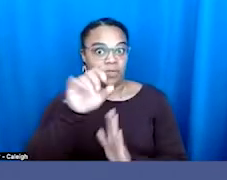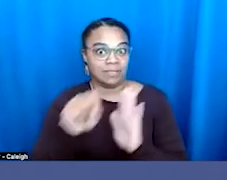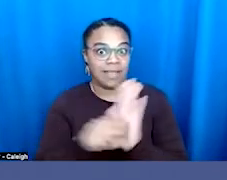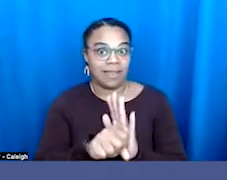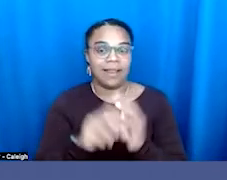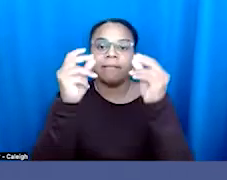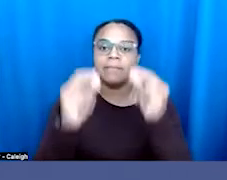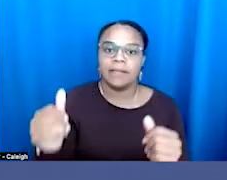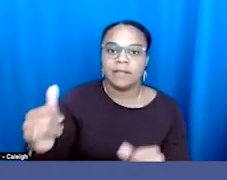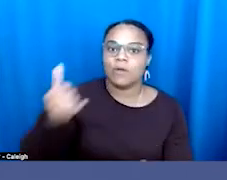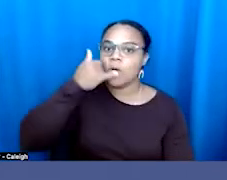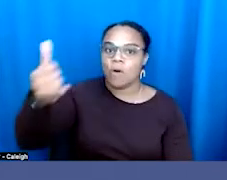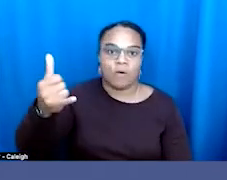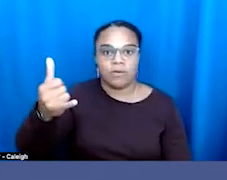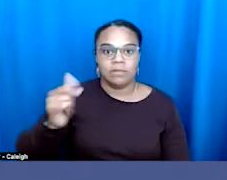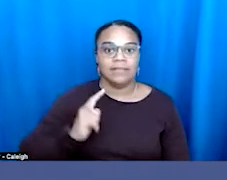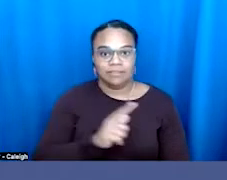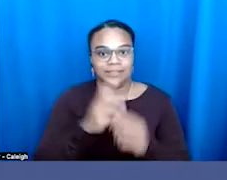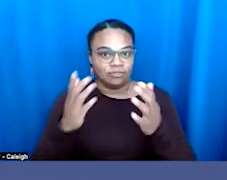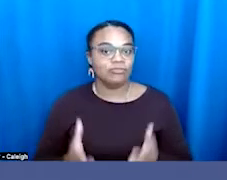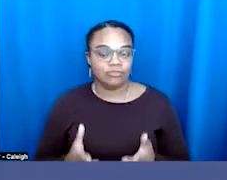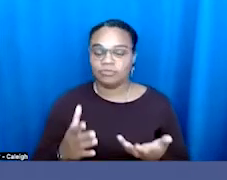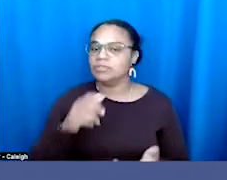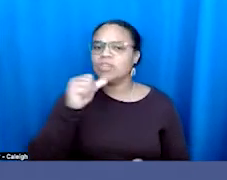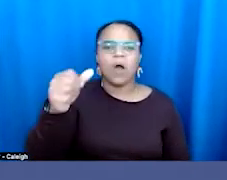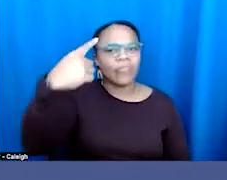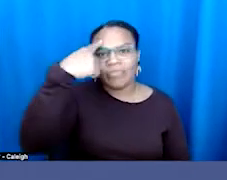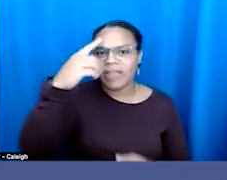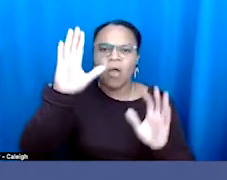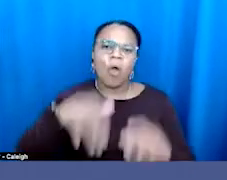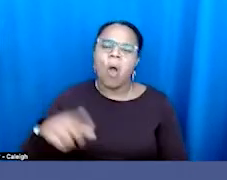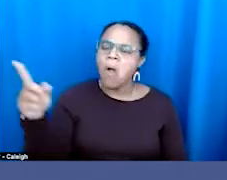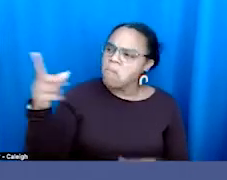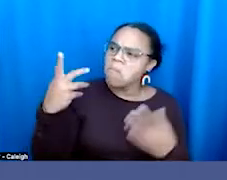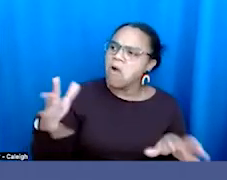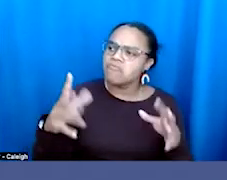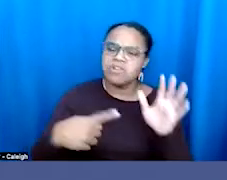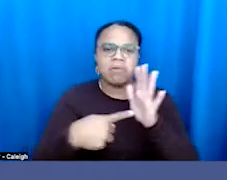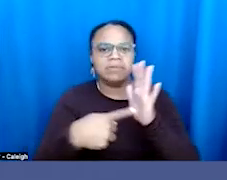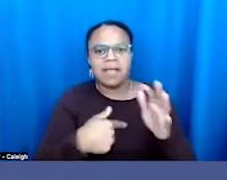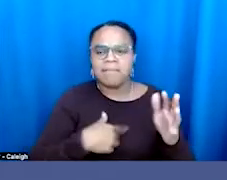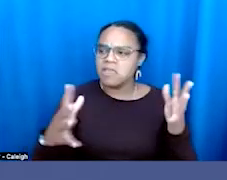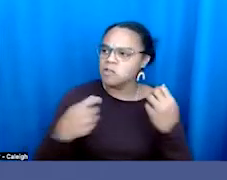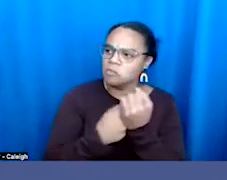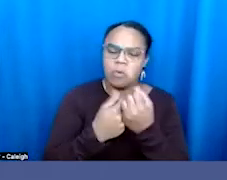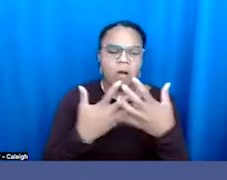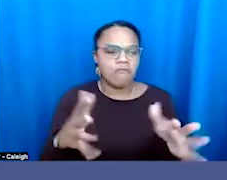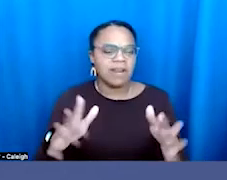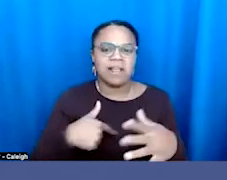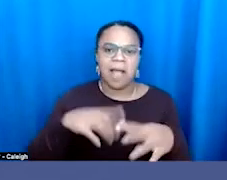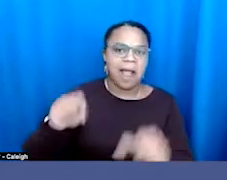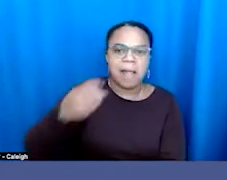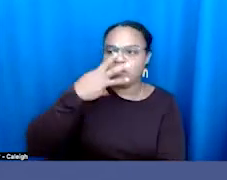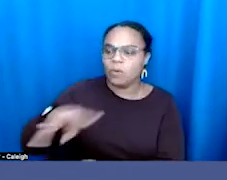Don't assume, oh, a Democrat represents me or the supporter already represents me. I don't need to take, I can take it for granted. Don't take